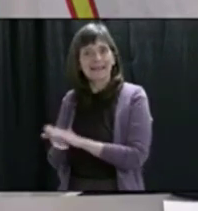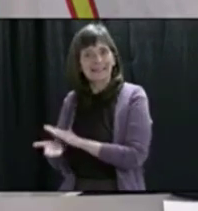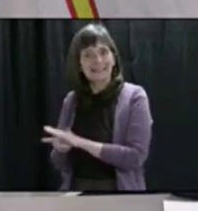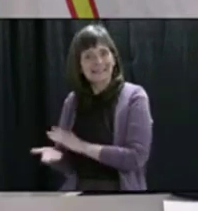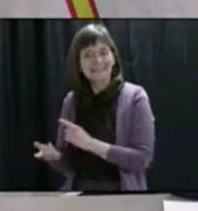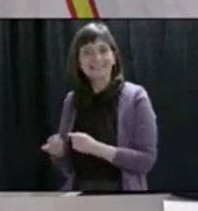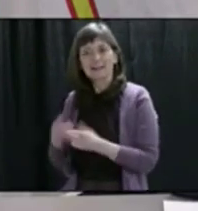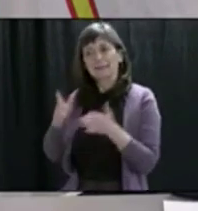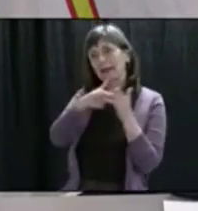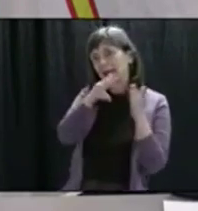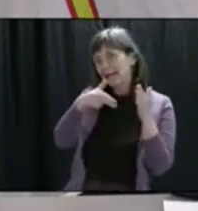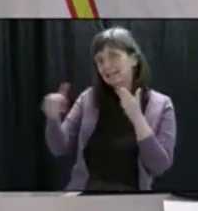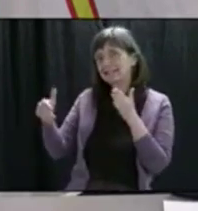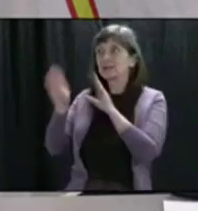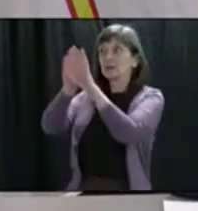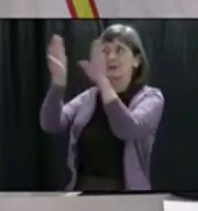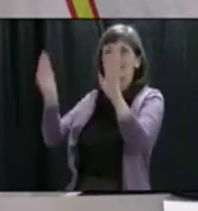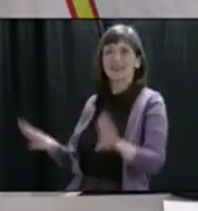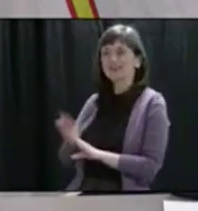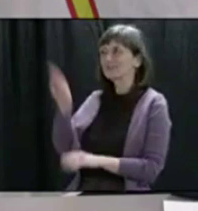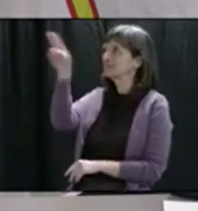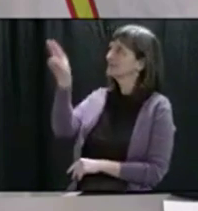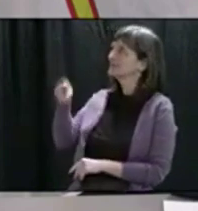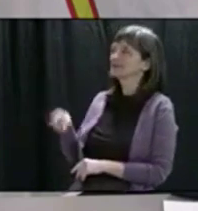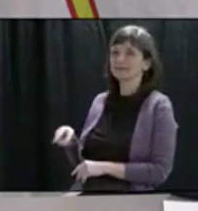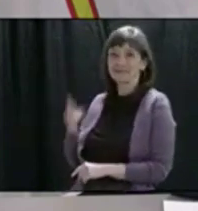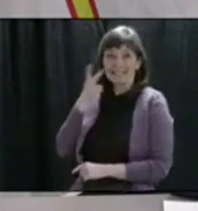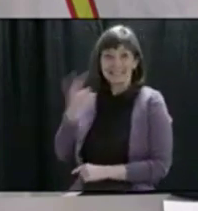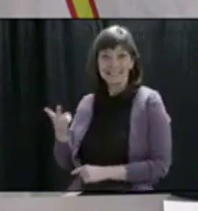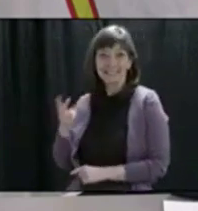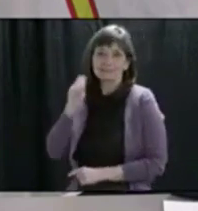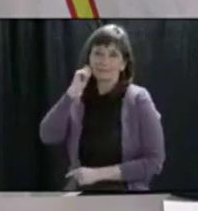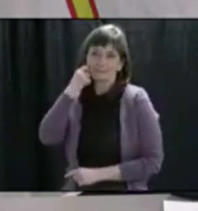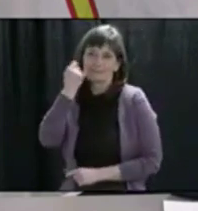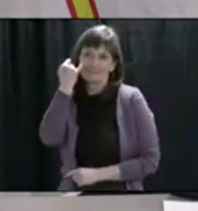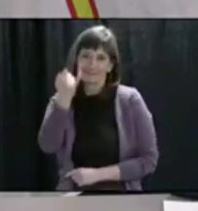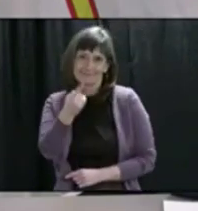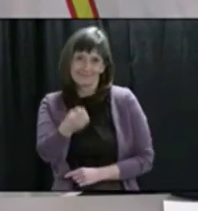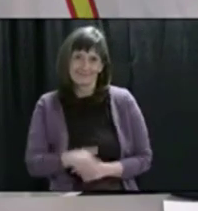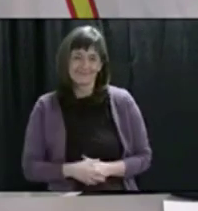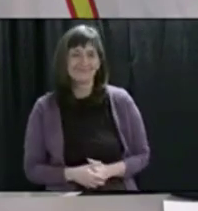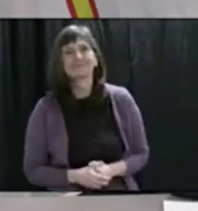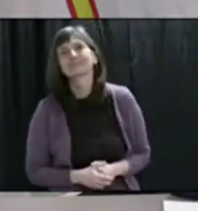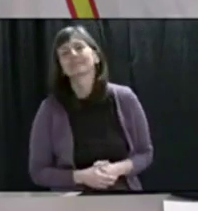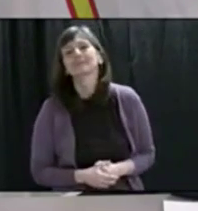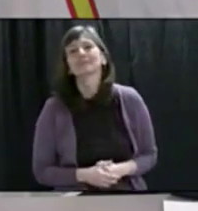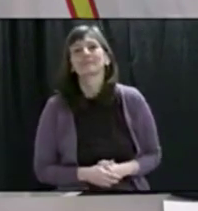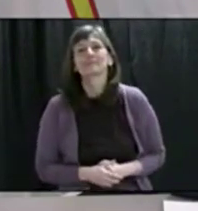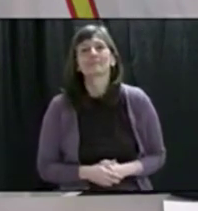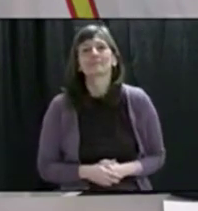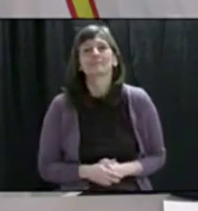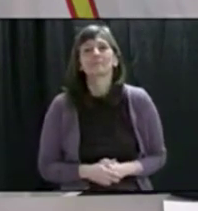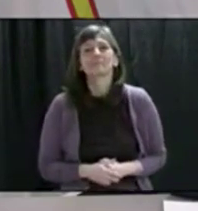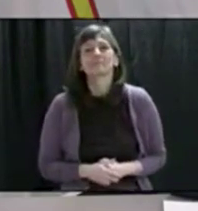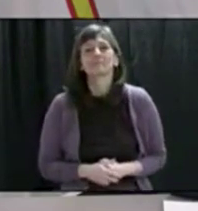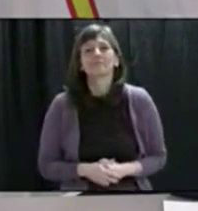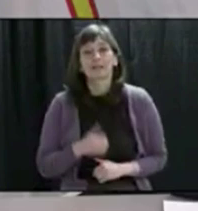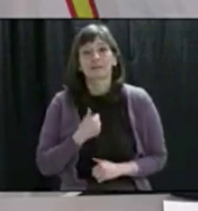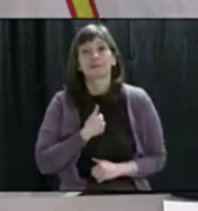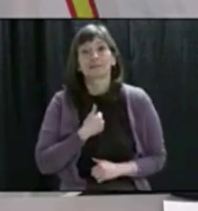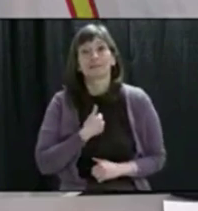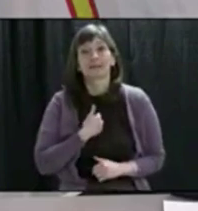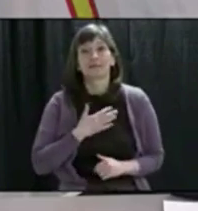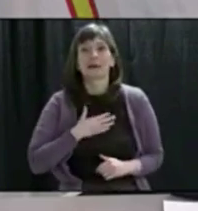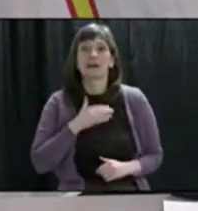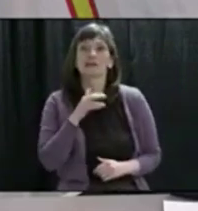your windows in preparation for Easter. Pretty cool ideas. And I know from my own experience, I've been